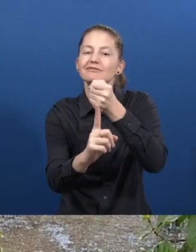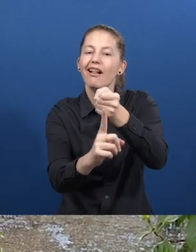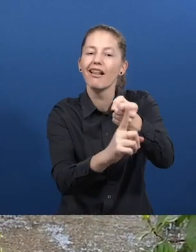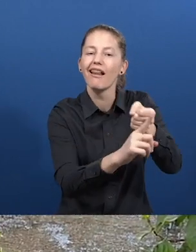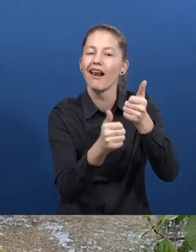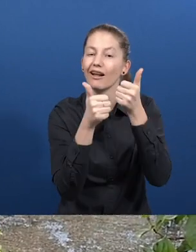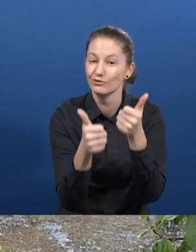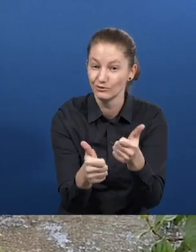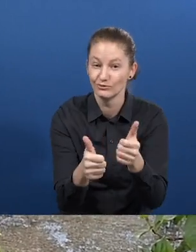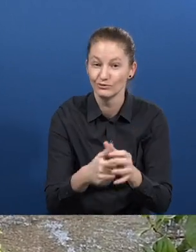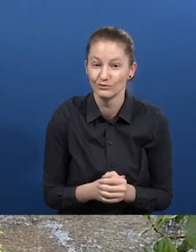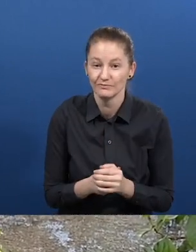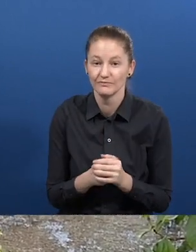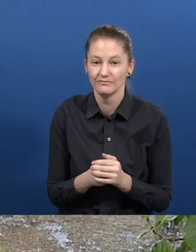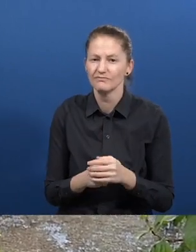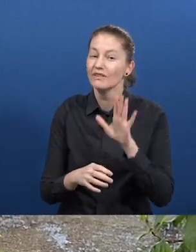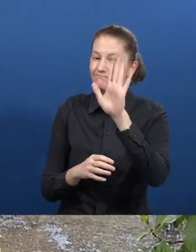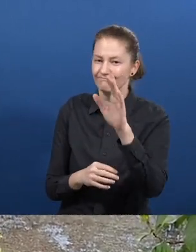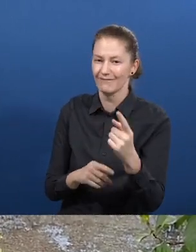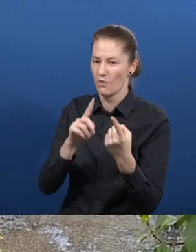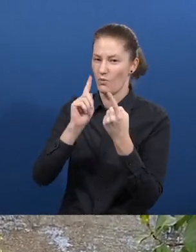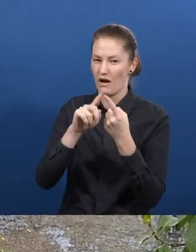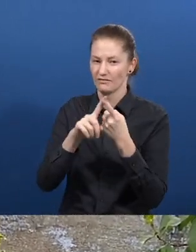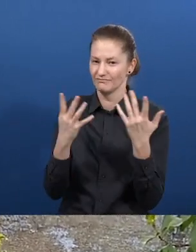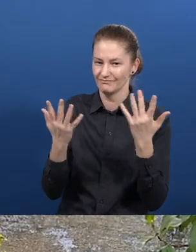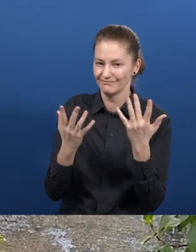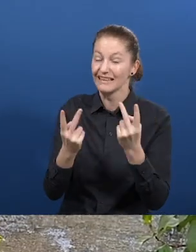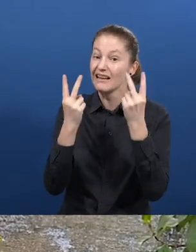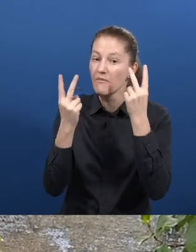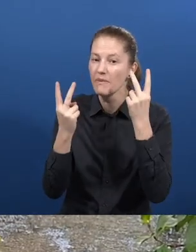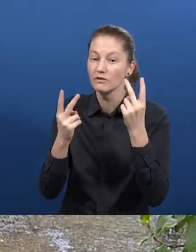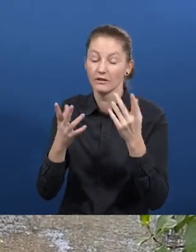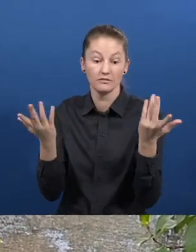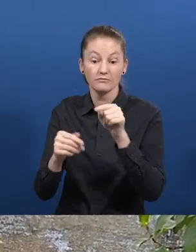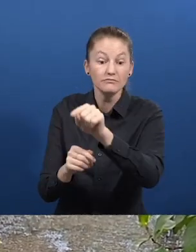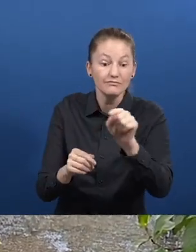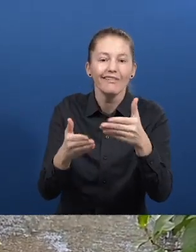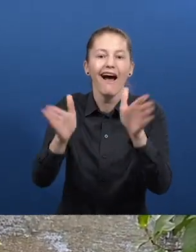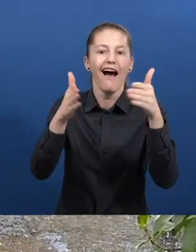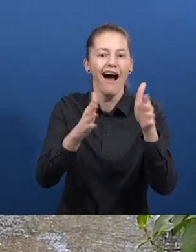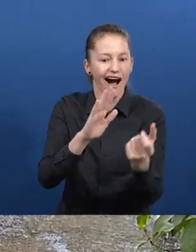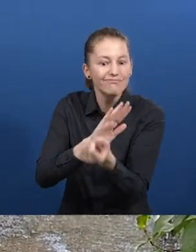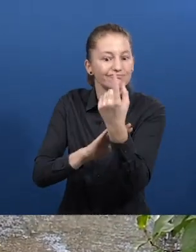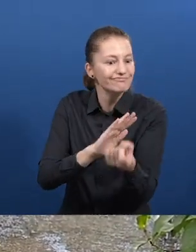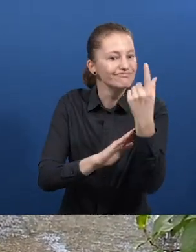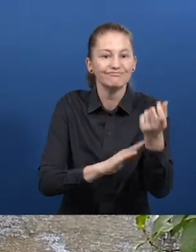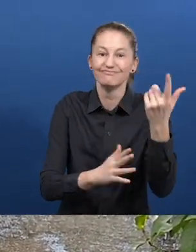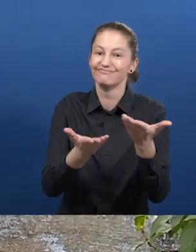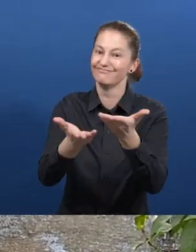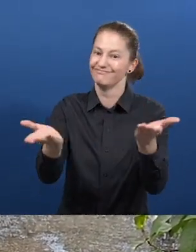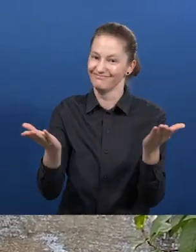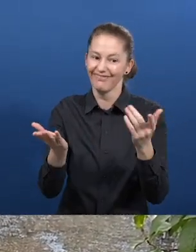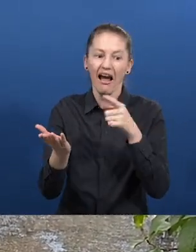clearly. That's about opening up possibilities, possibilities that I never thought that they exist or